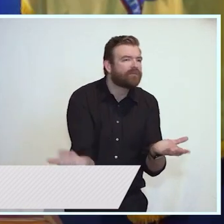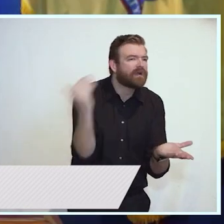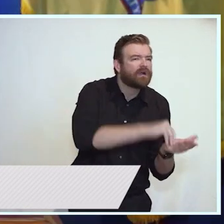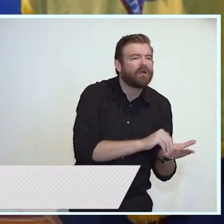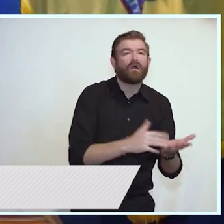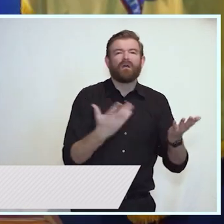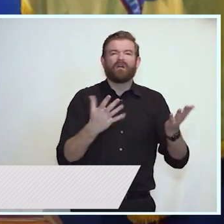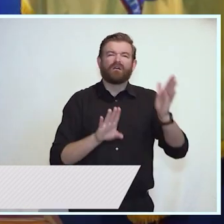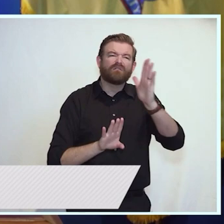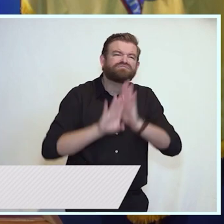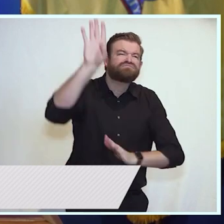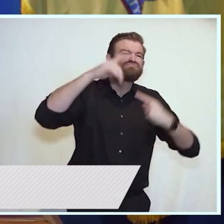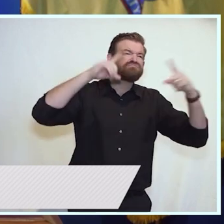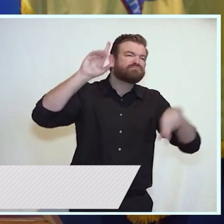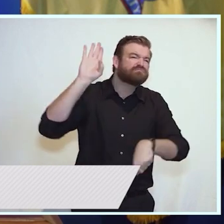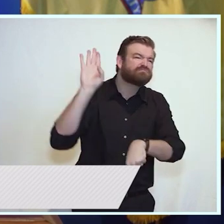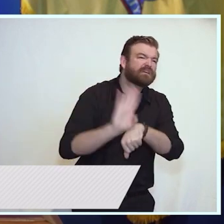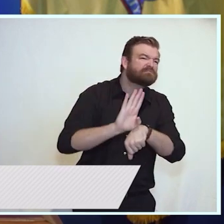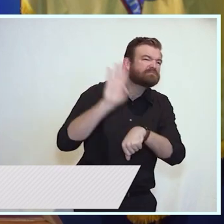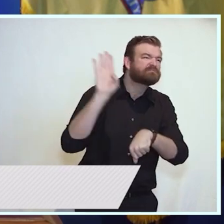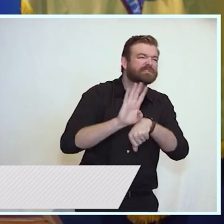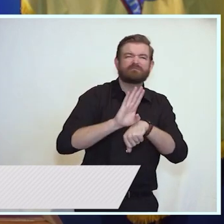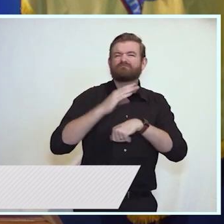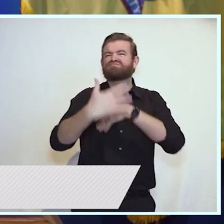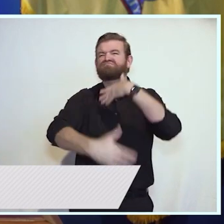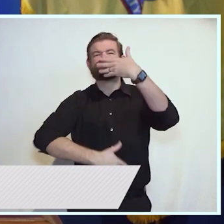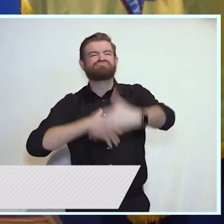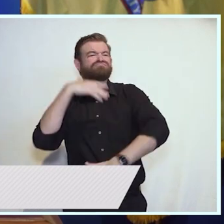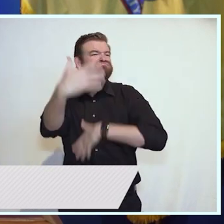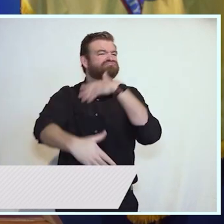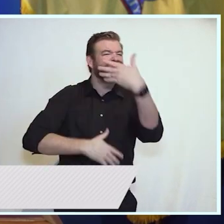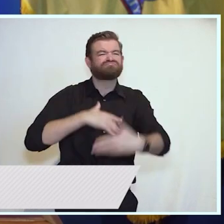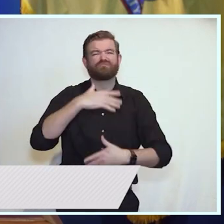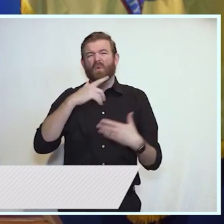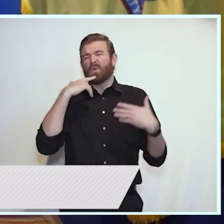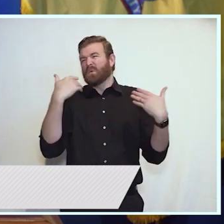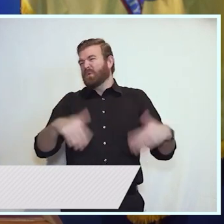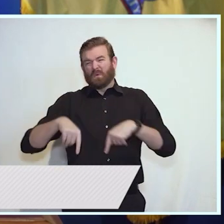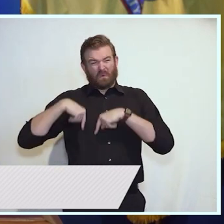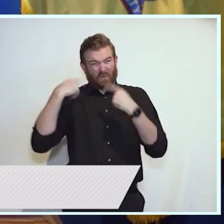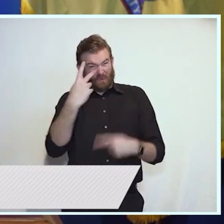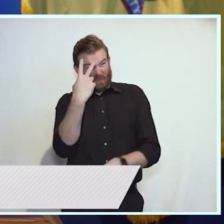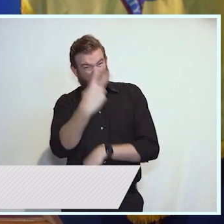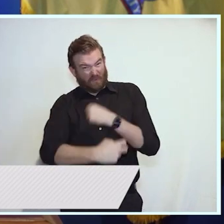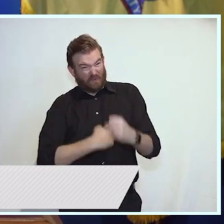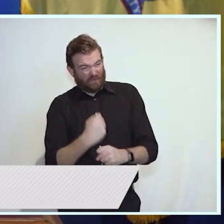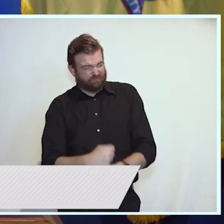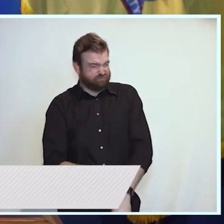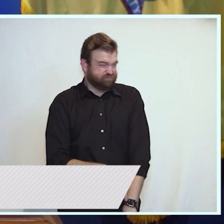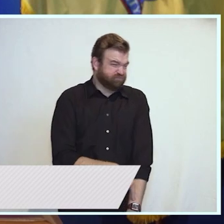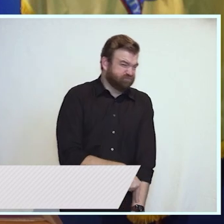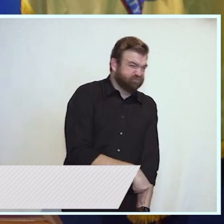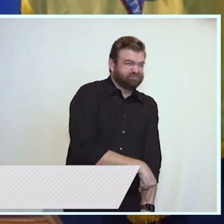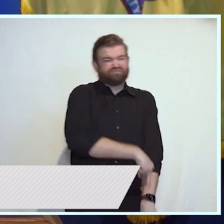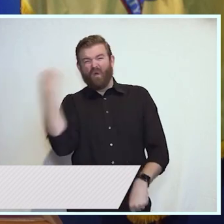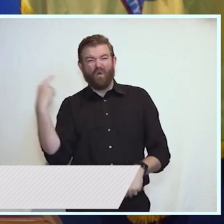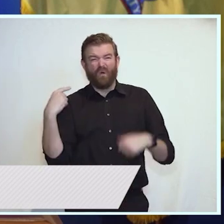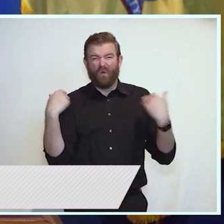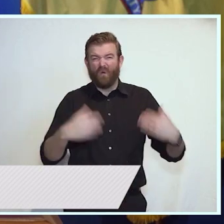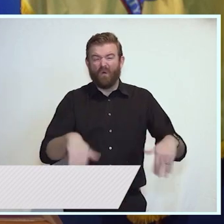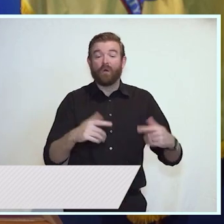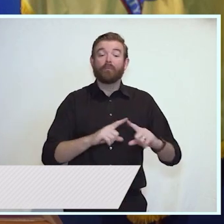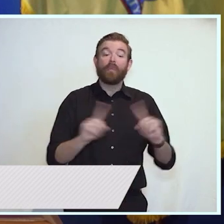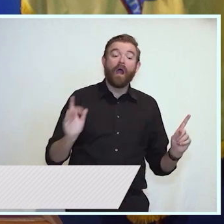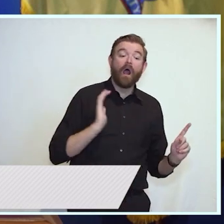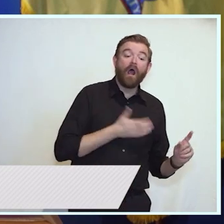that are again fully safe and humming with the promise of a prosperous future. It has indeed